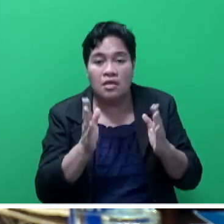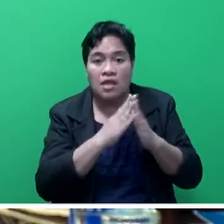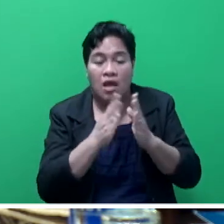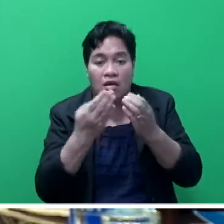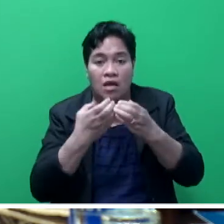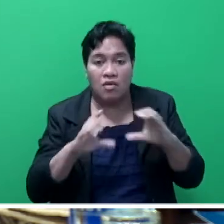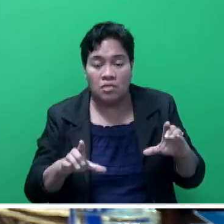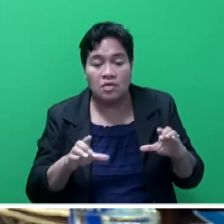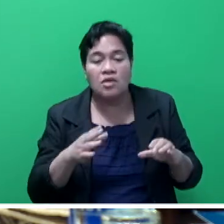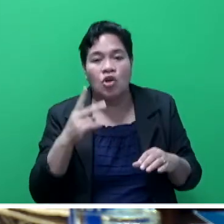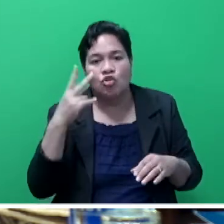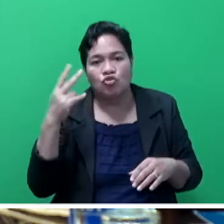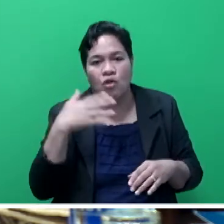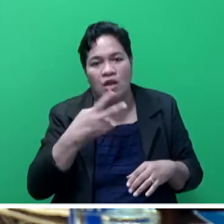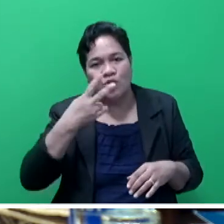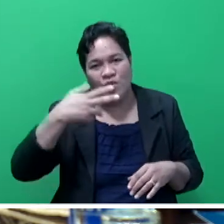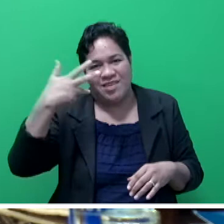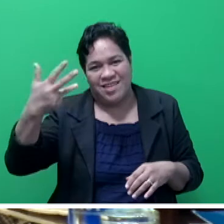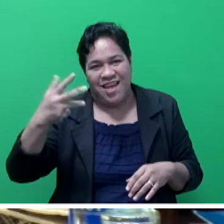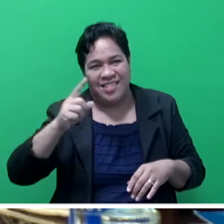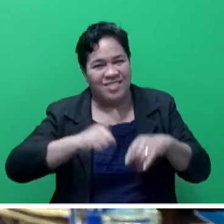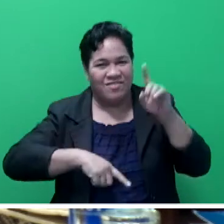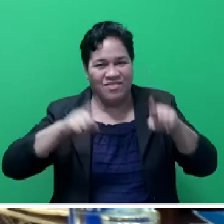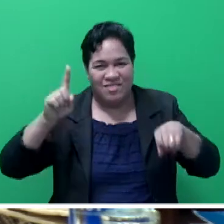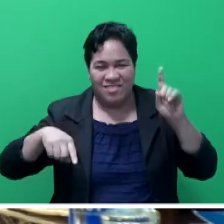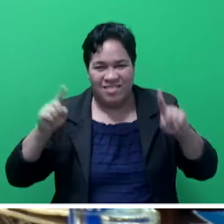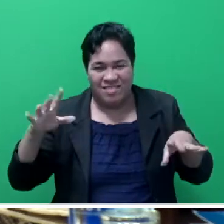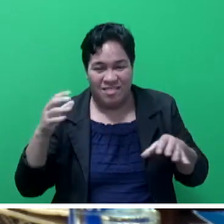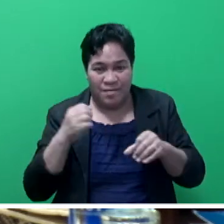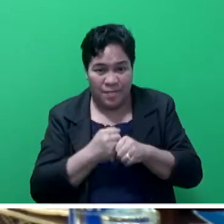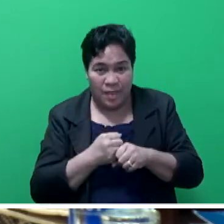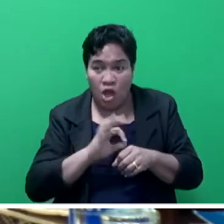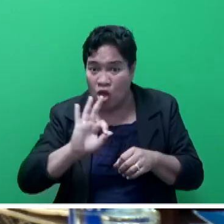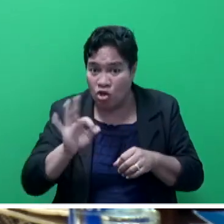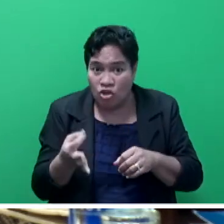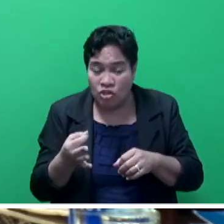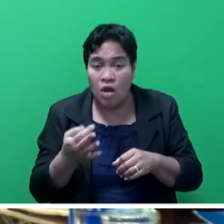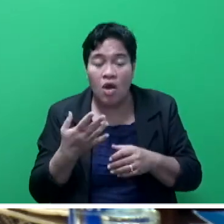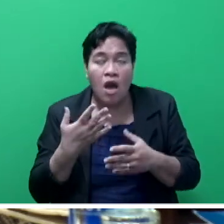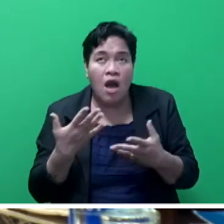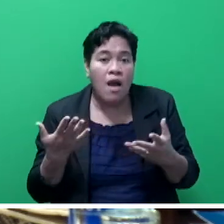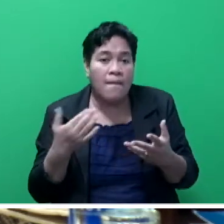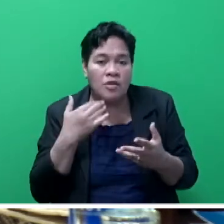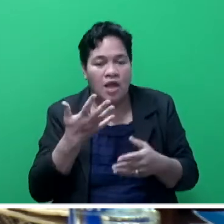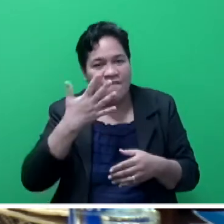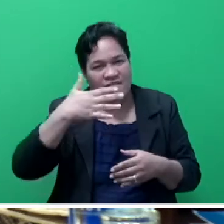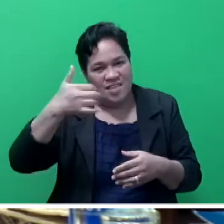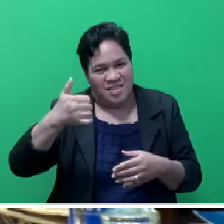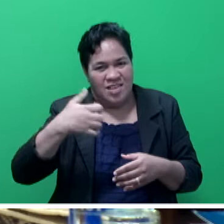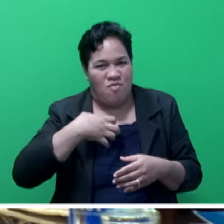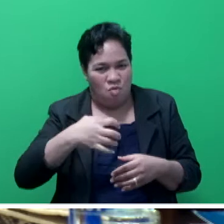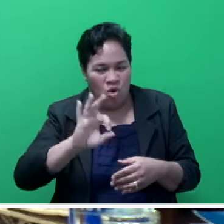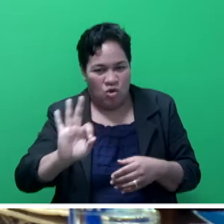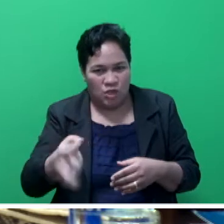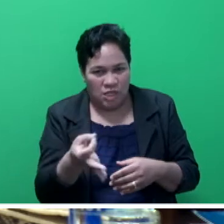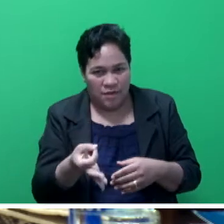229 and the number of CCTV cameras yet to be installed are more than 56. The